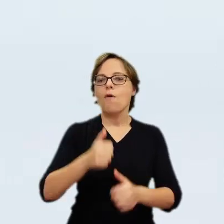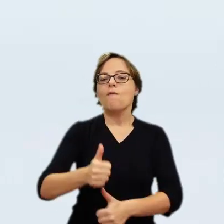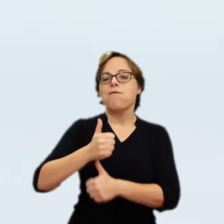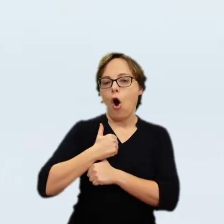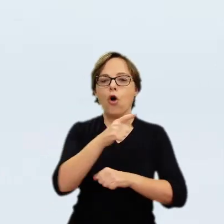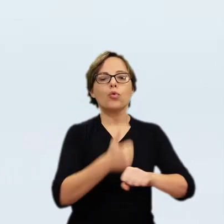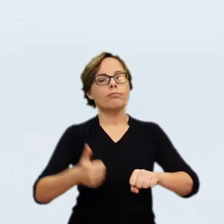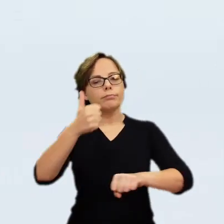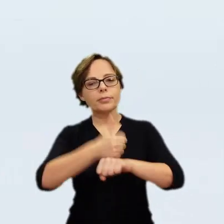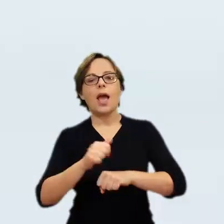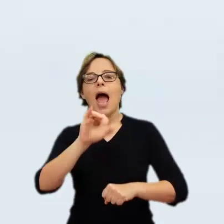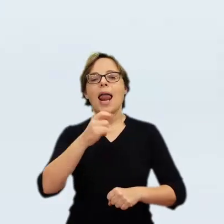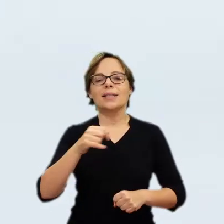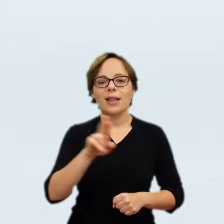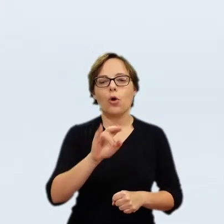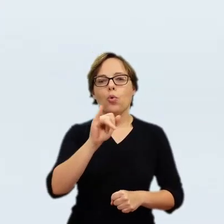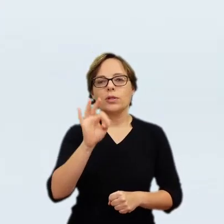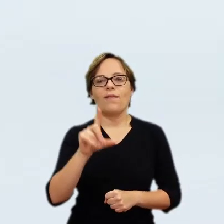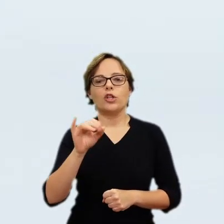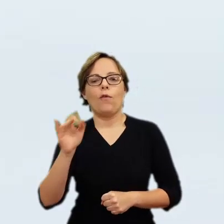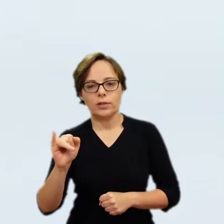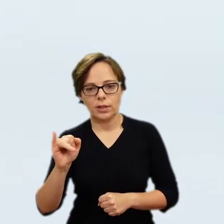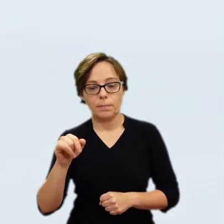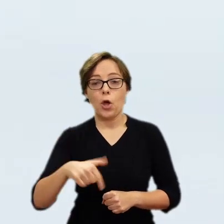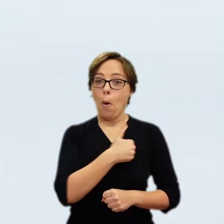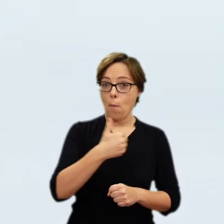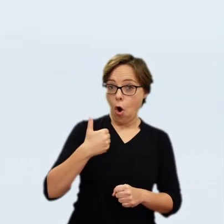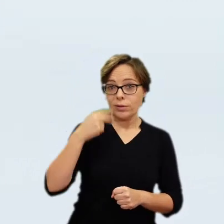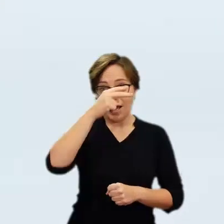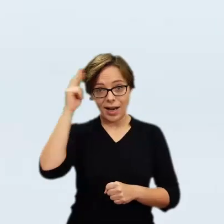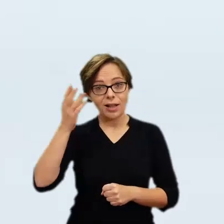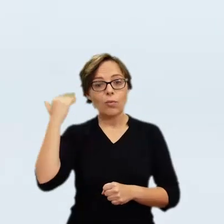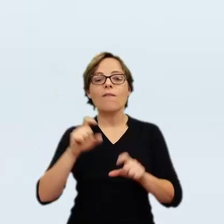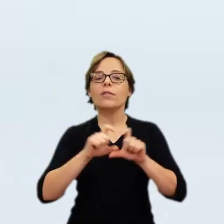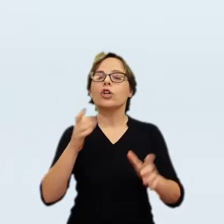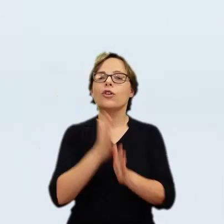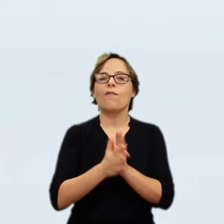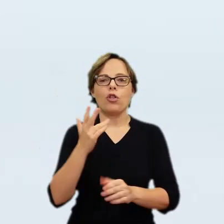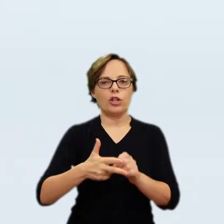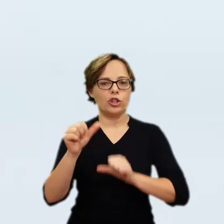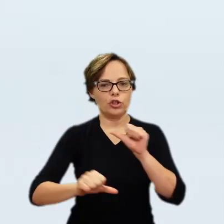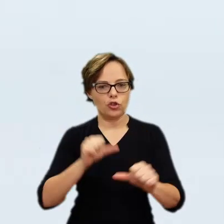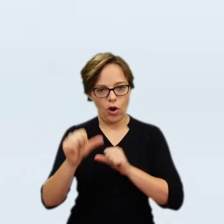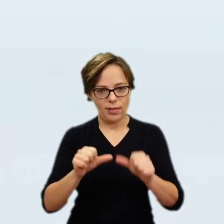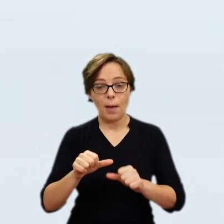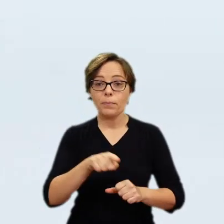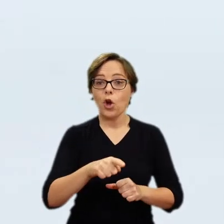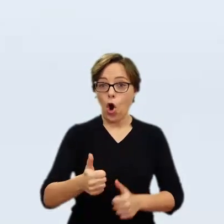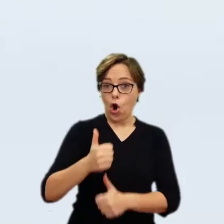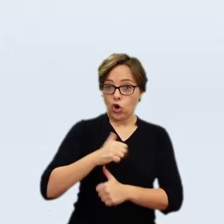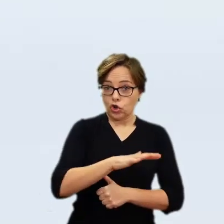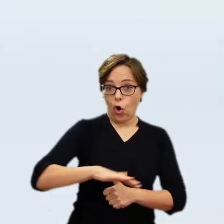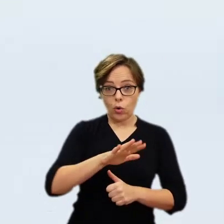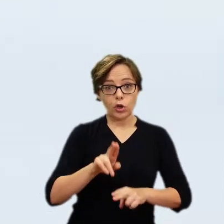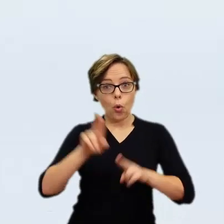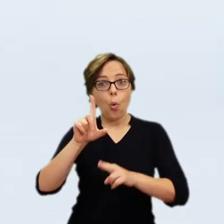argued that the costume worn by the Polish rider may not even be Polish and many options have been put forward. But the studies of